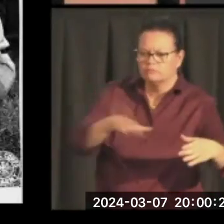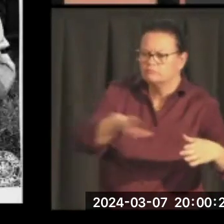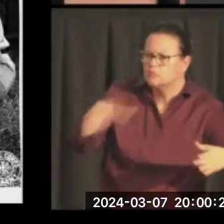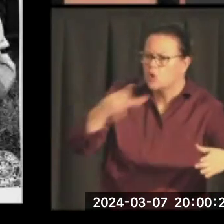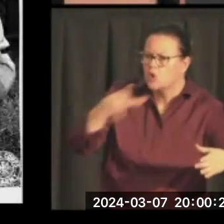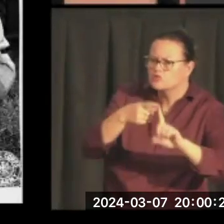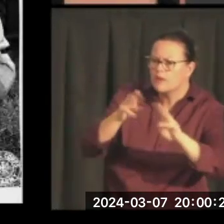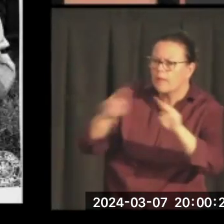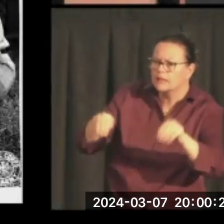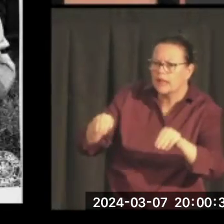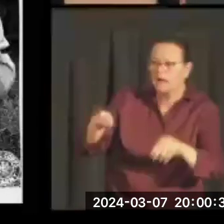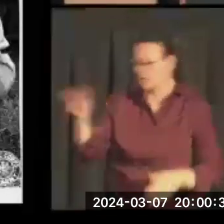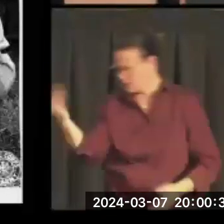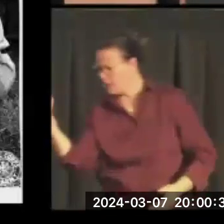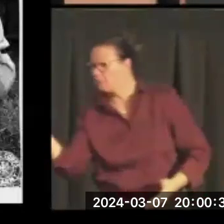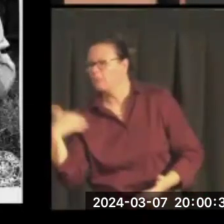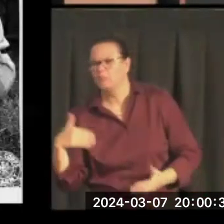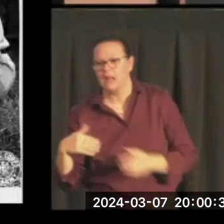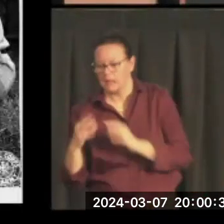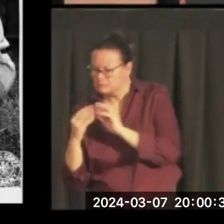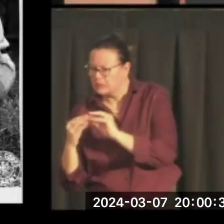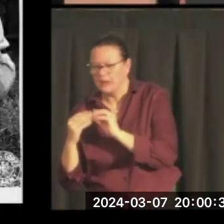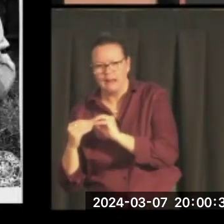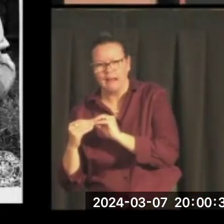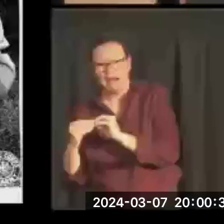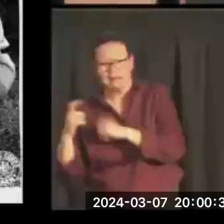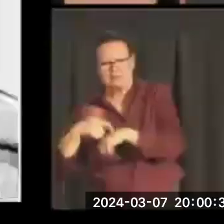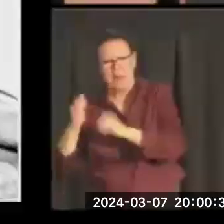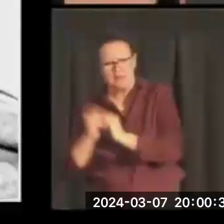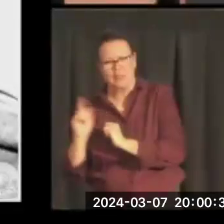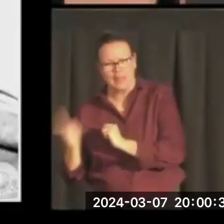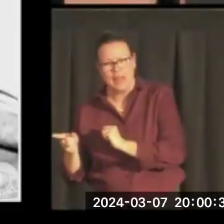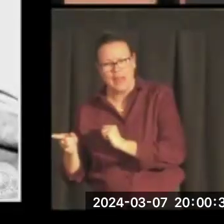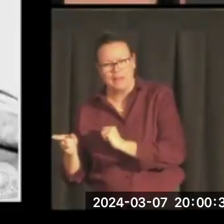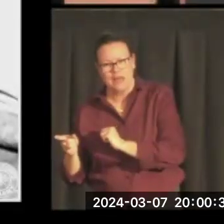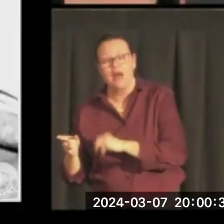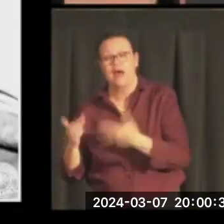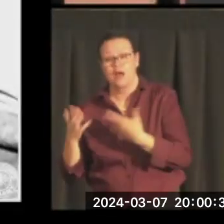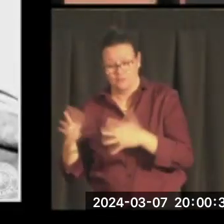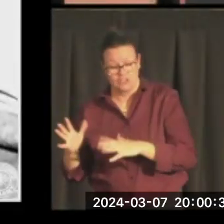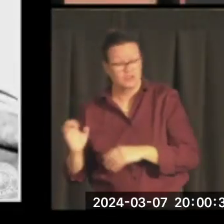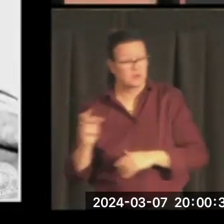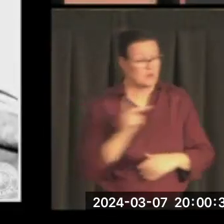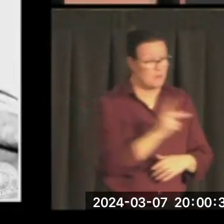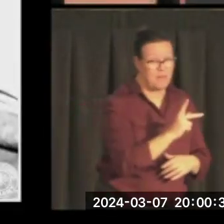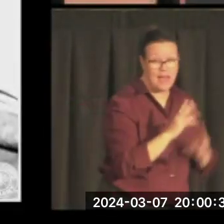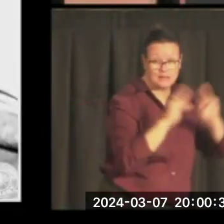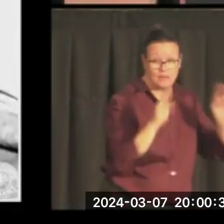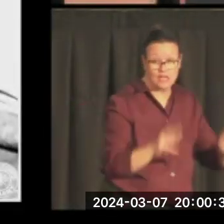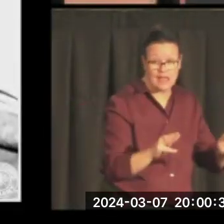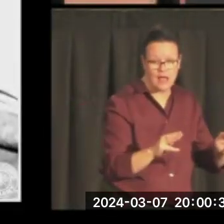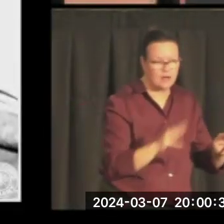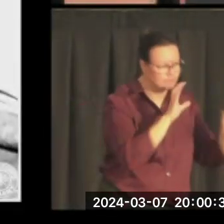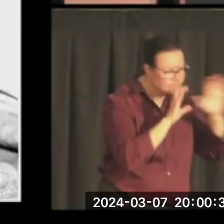time with them. And he'd come back home, report to their families about what was happening. But he seriously discussed these with